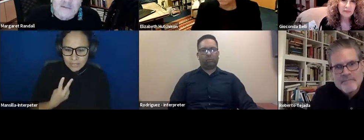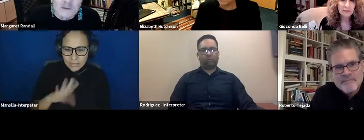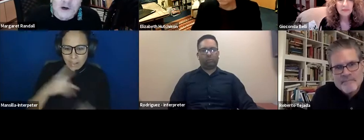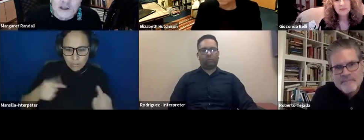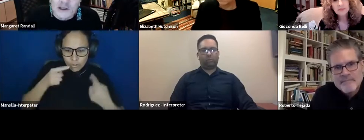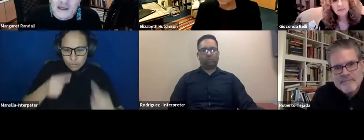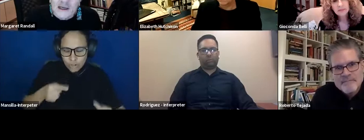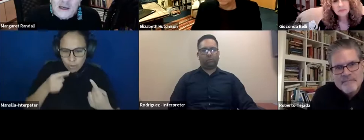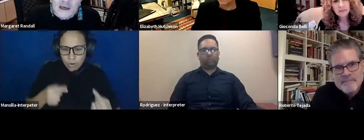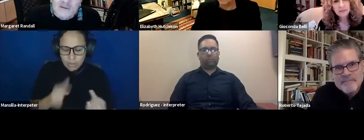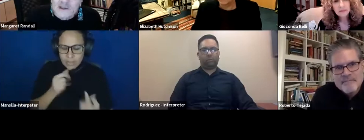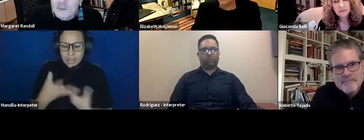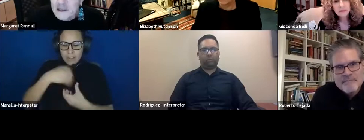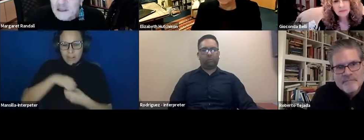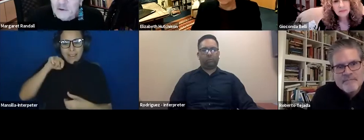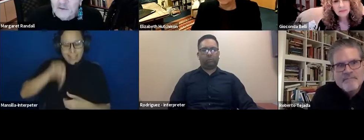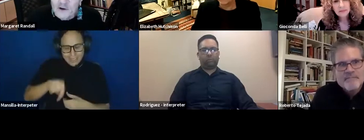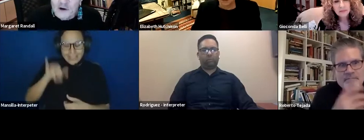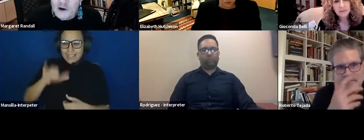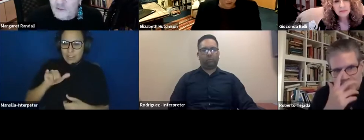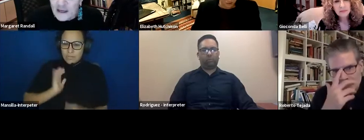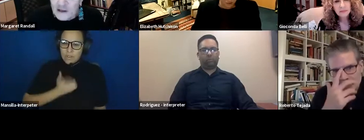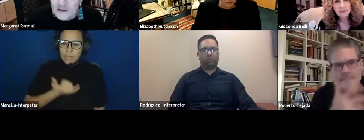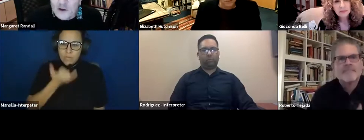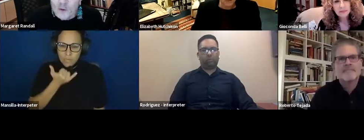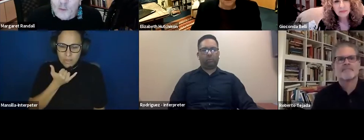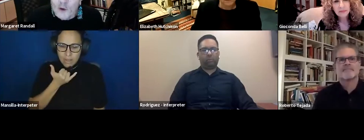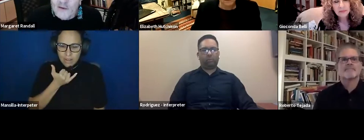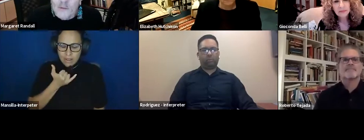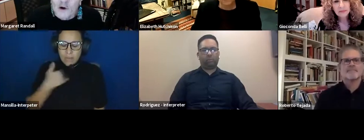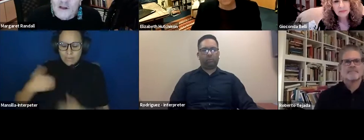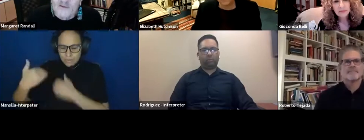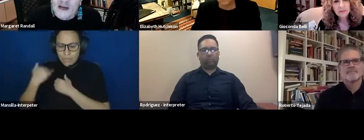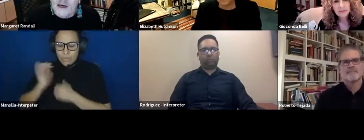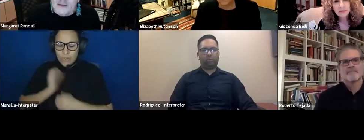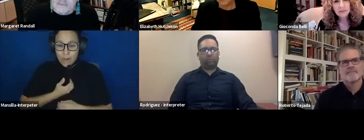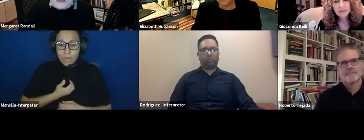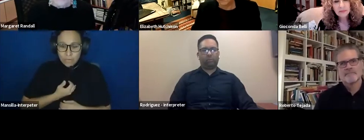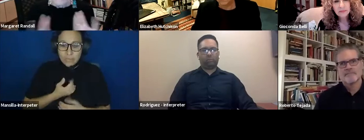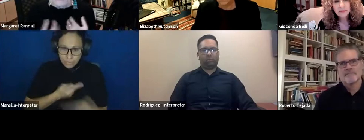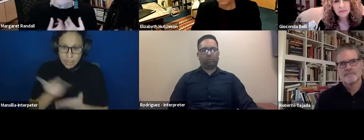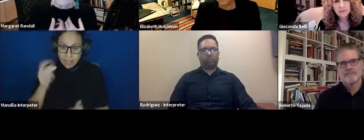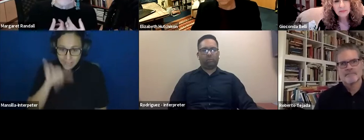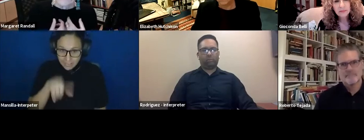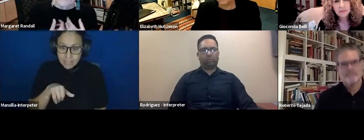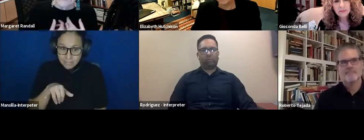And I think it was partially responsible for our failures, you know, what, whatever part of the failure can be